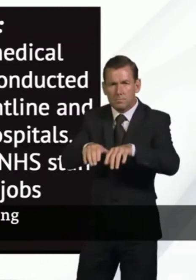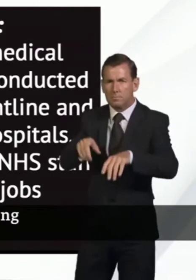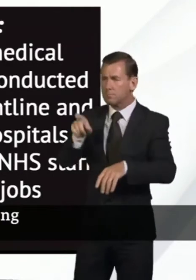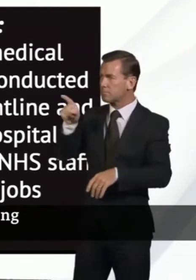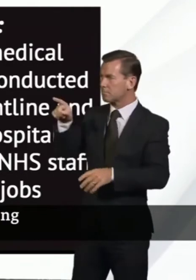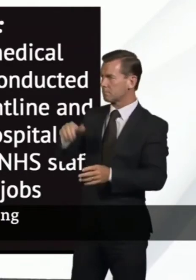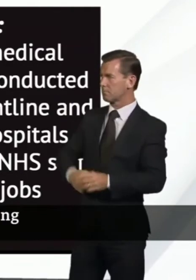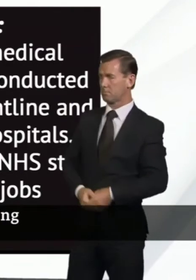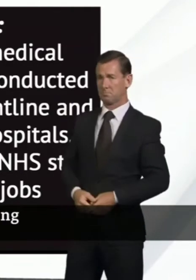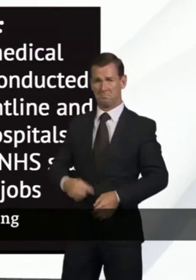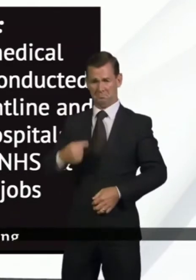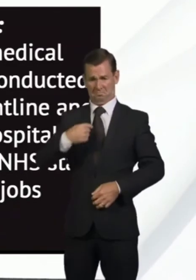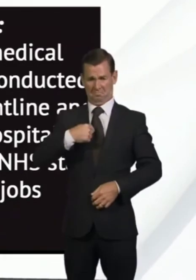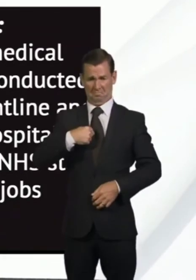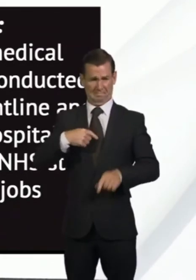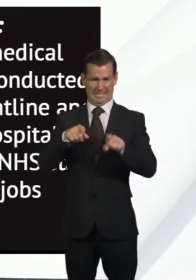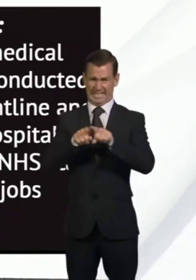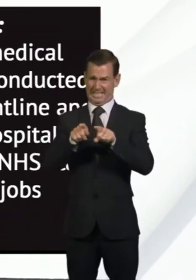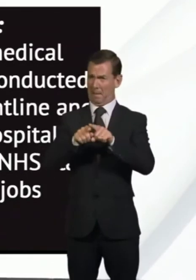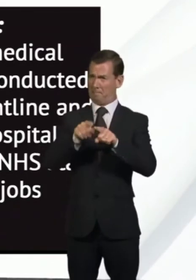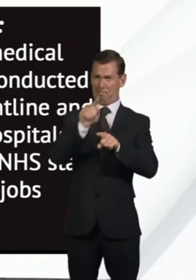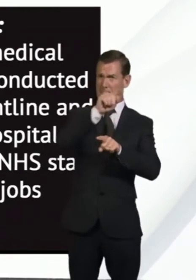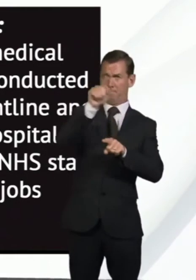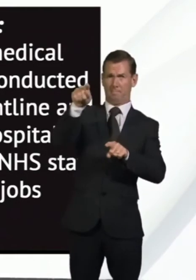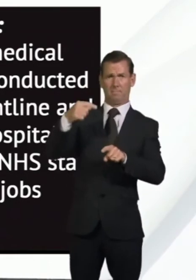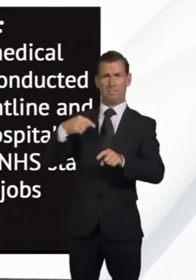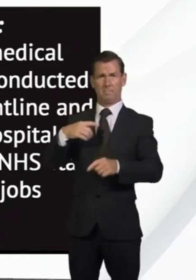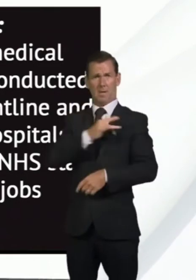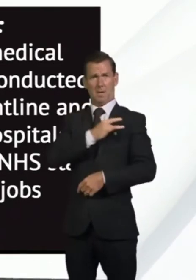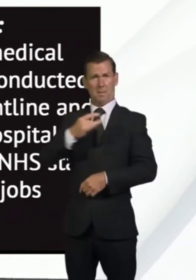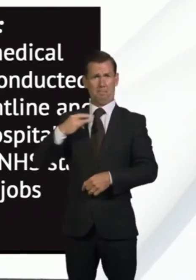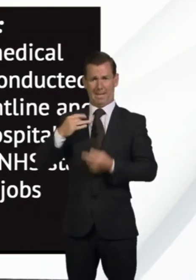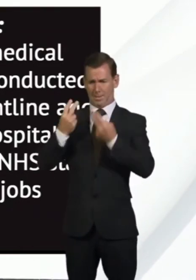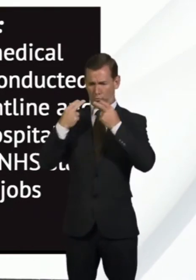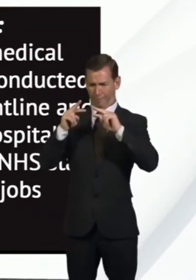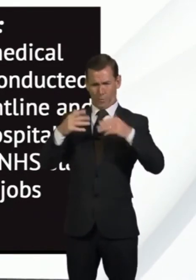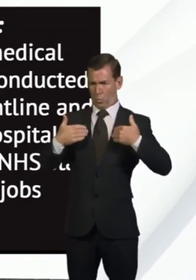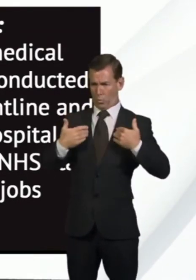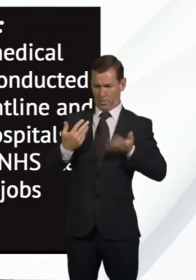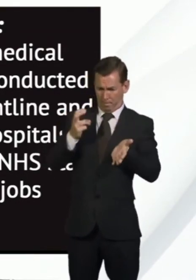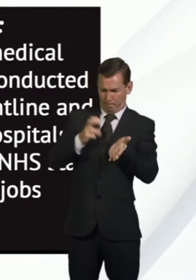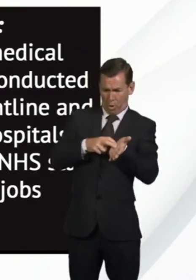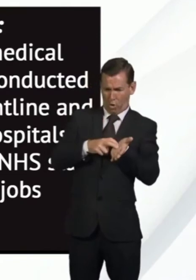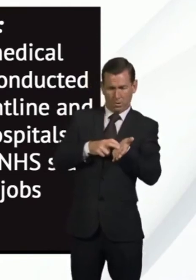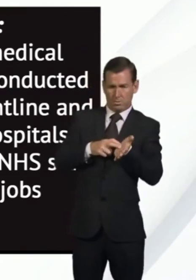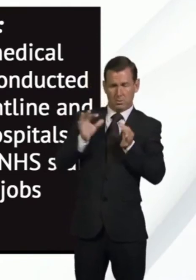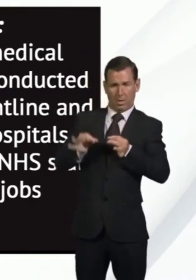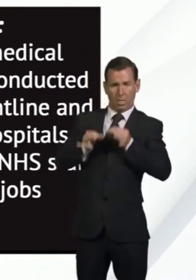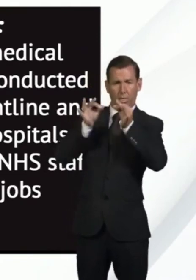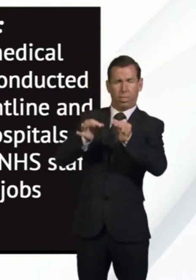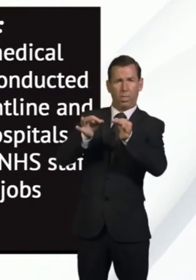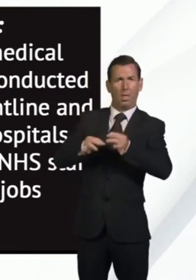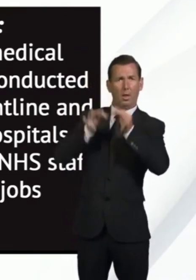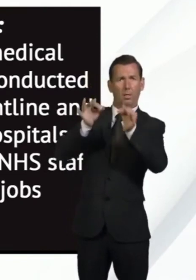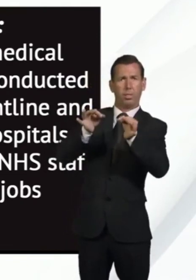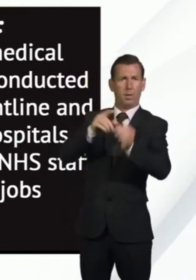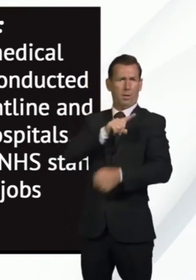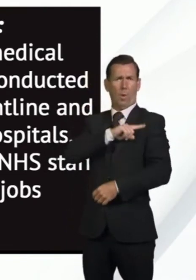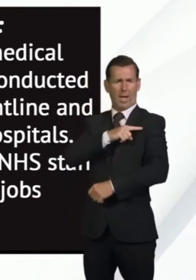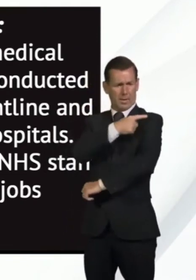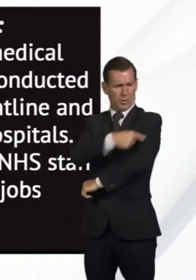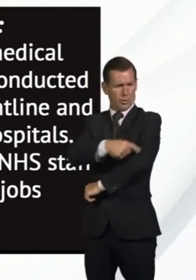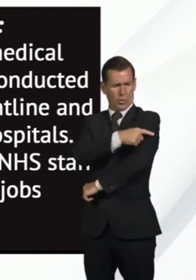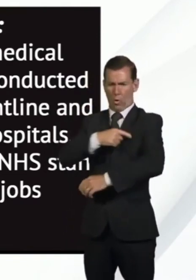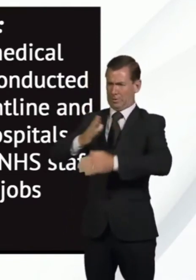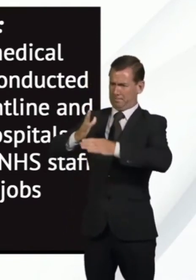others, have had medical reviews delayed as nurses who conducted them were redeployed to the front line and are currently still working in hospitals.